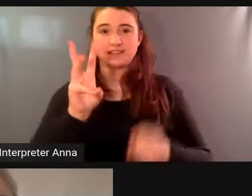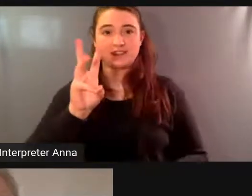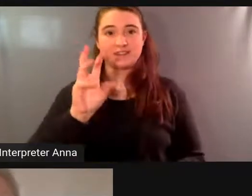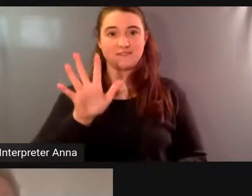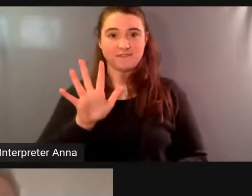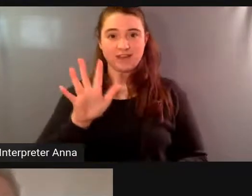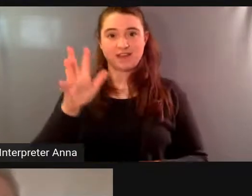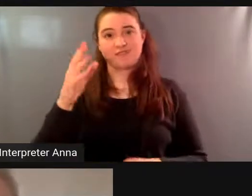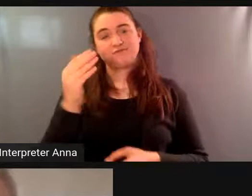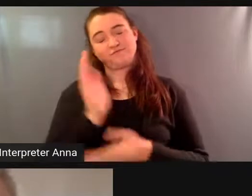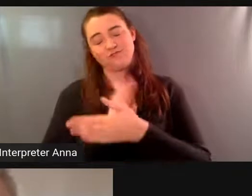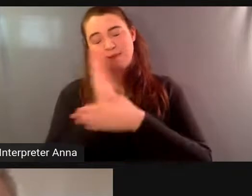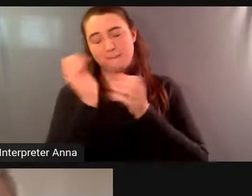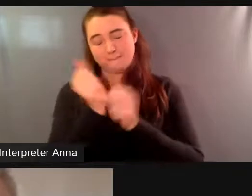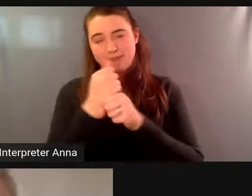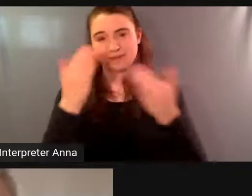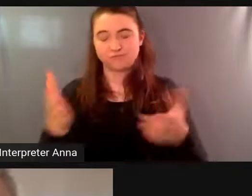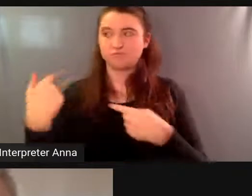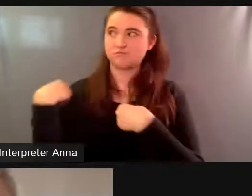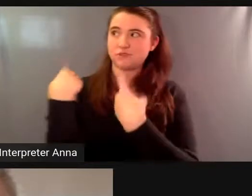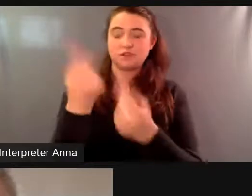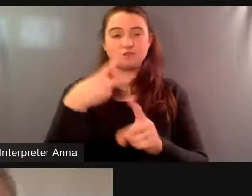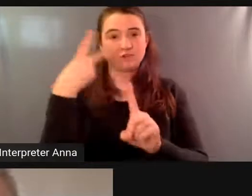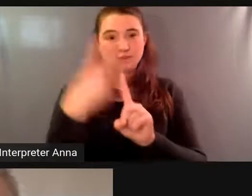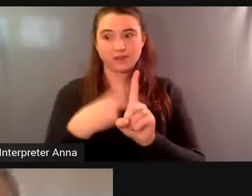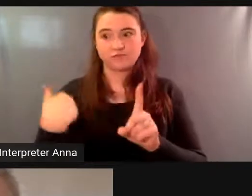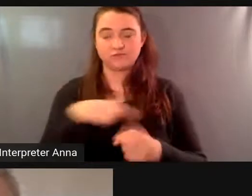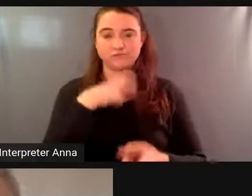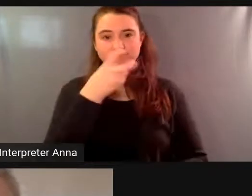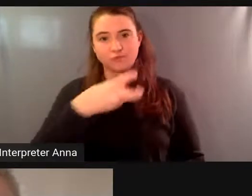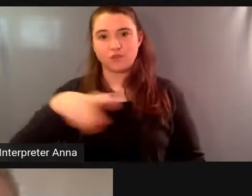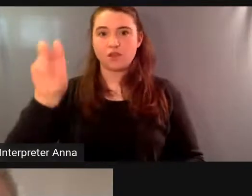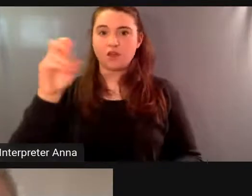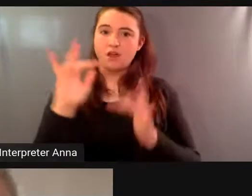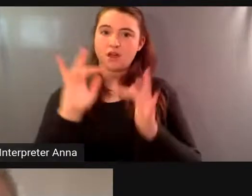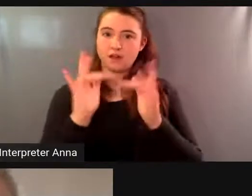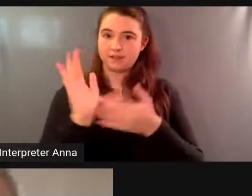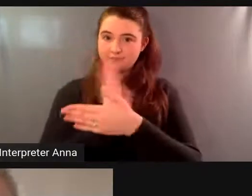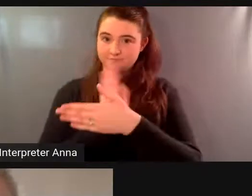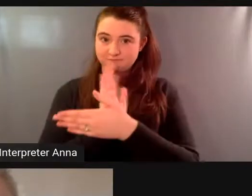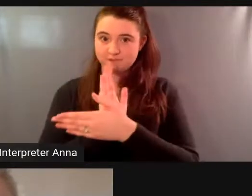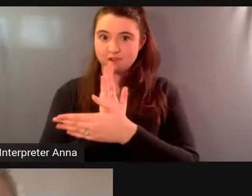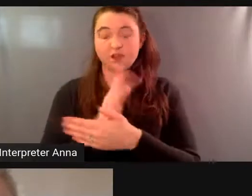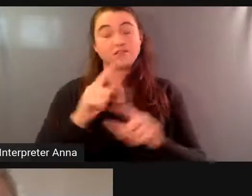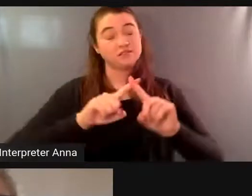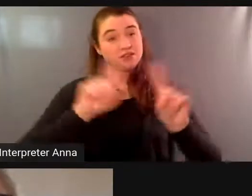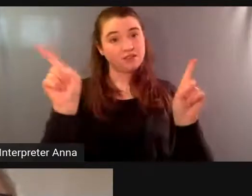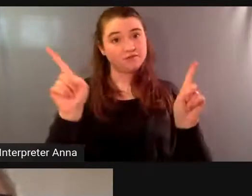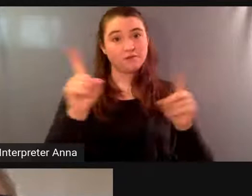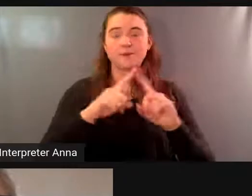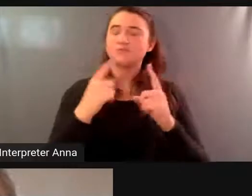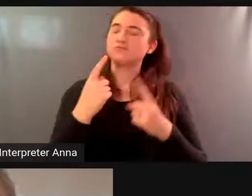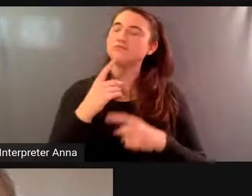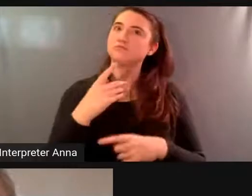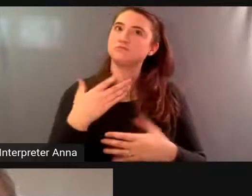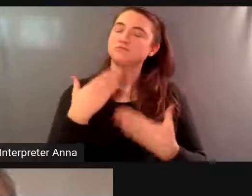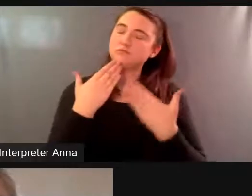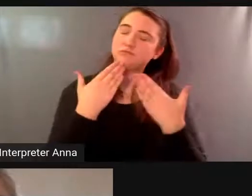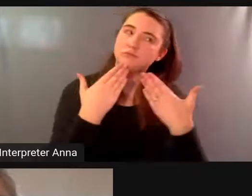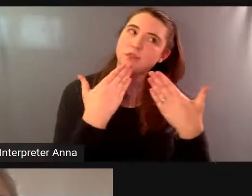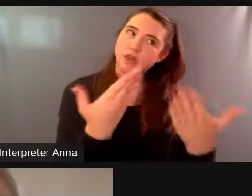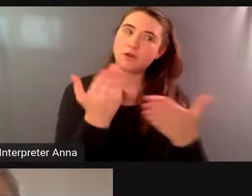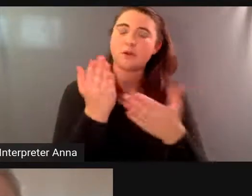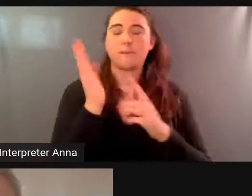months now since we transitioned to online programming and while it's different we're also really really really grateful for moments like these